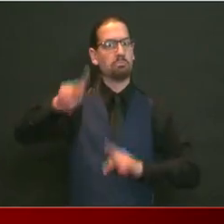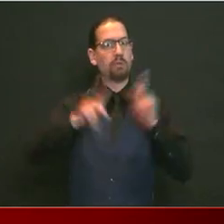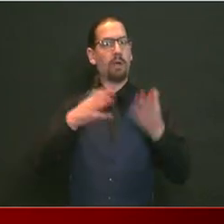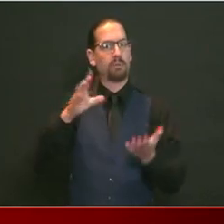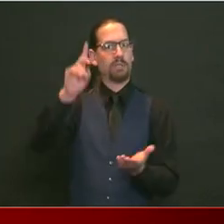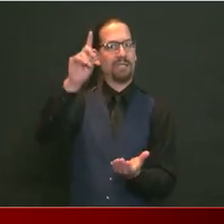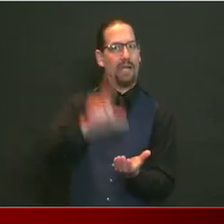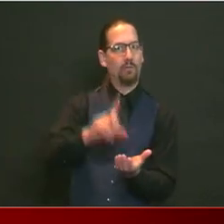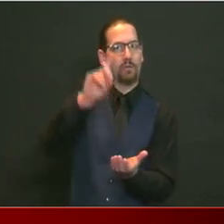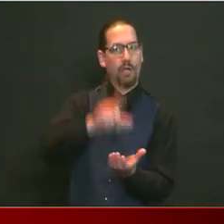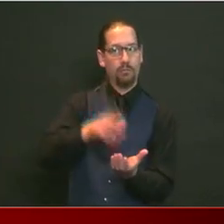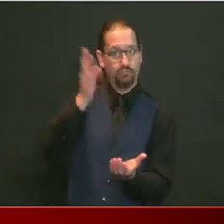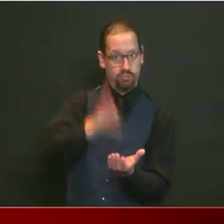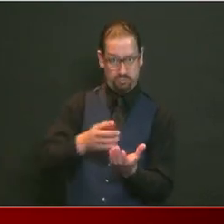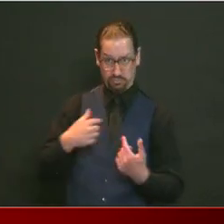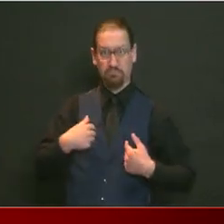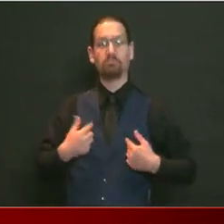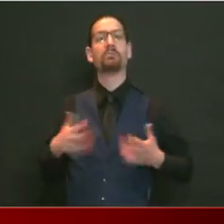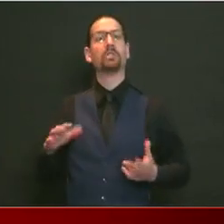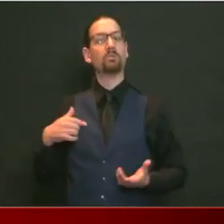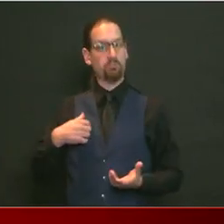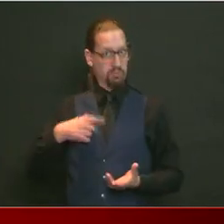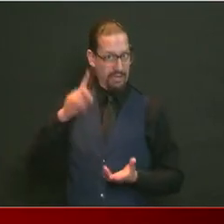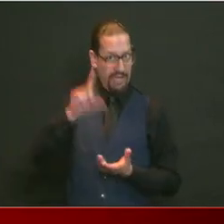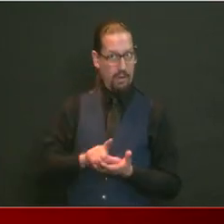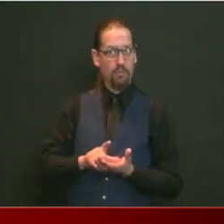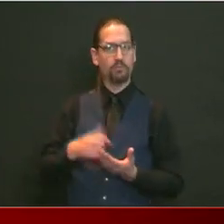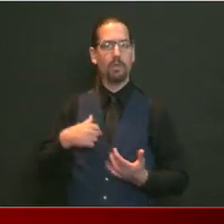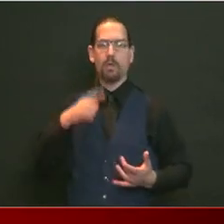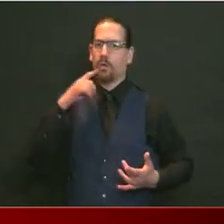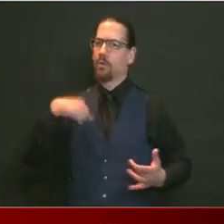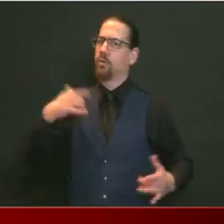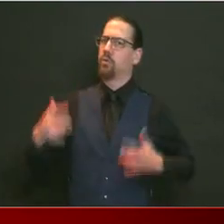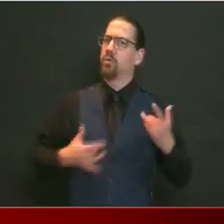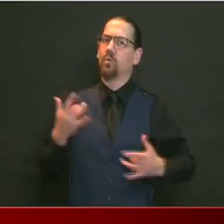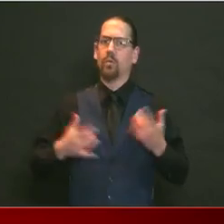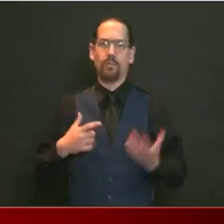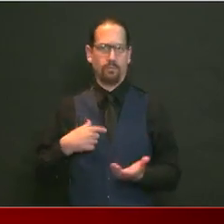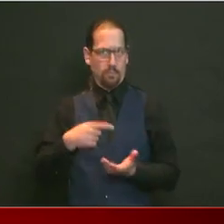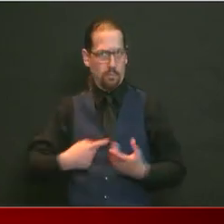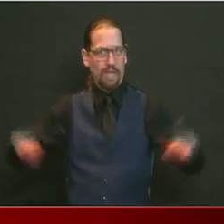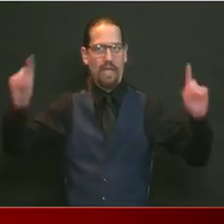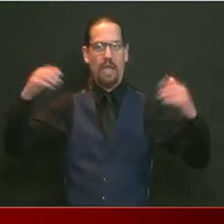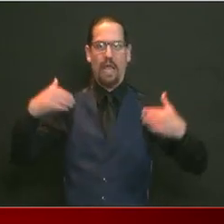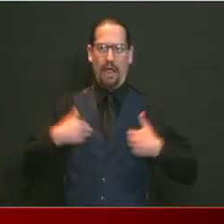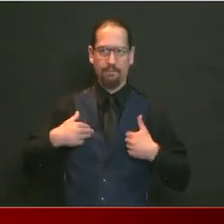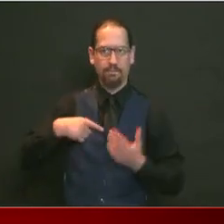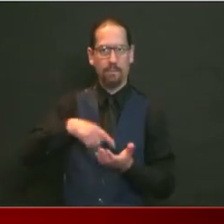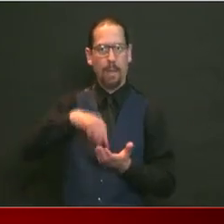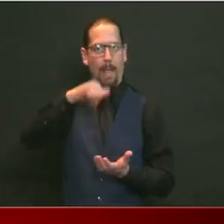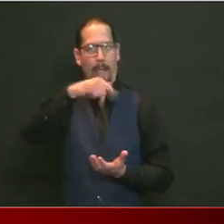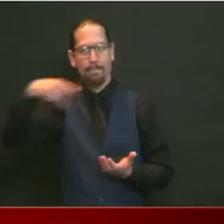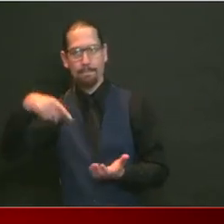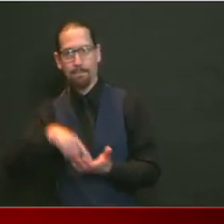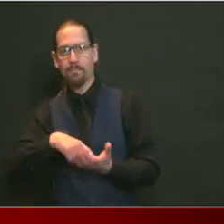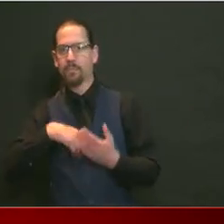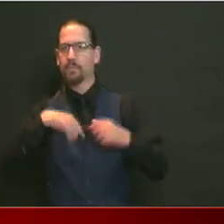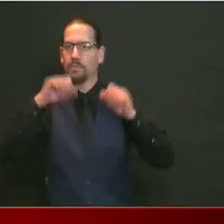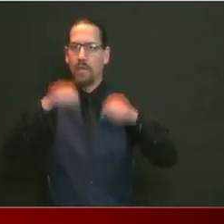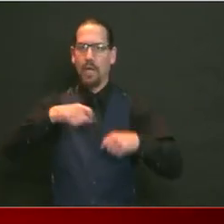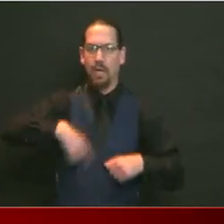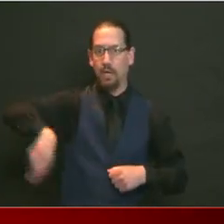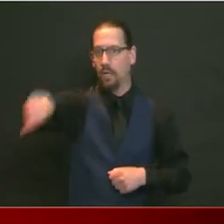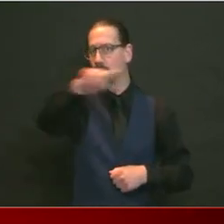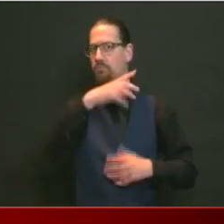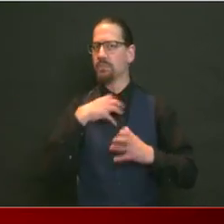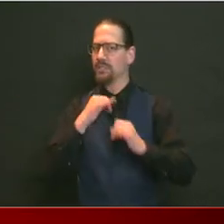as well. We are very excited about the engagement and hope that we can continue to see people upload the